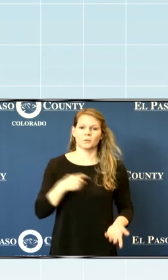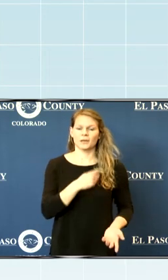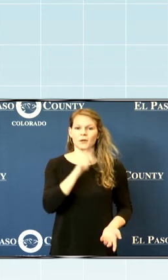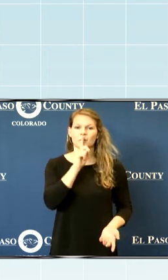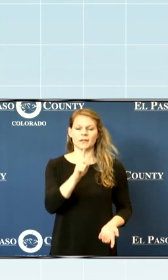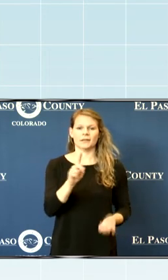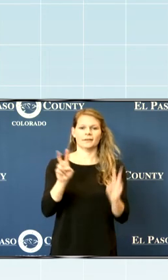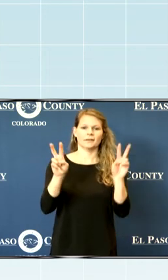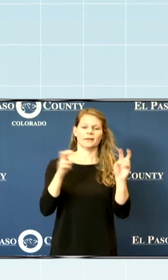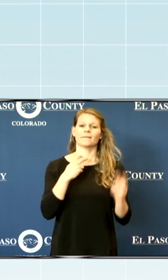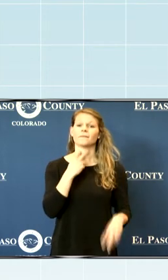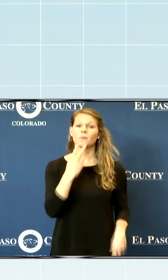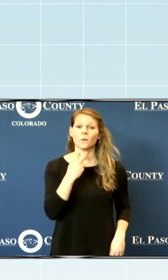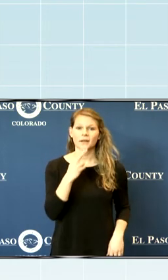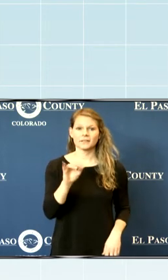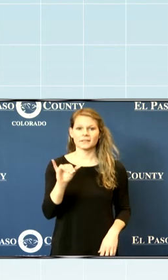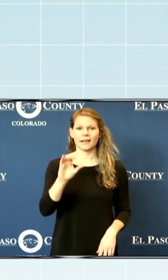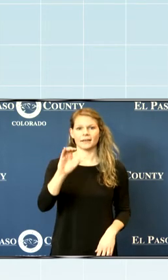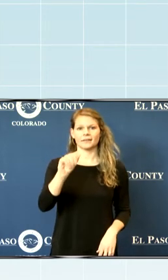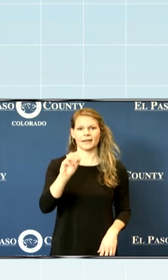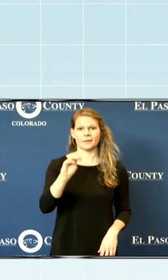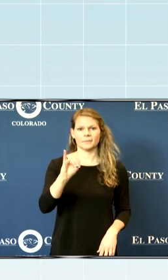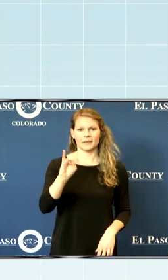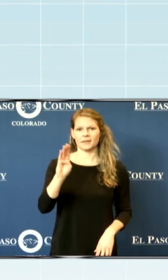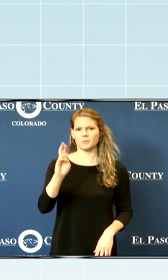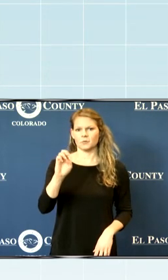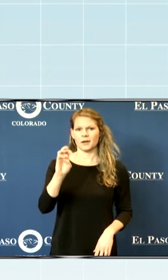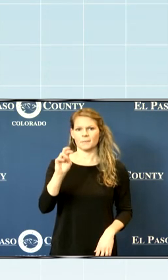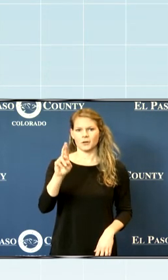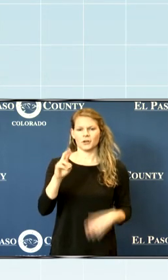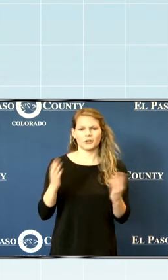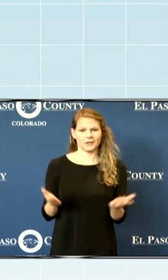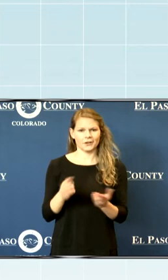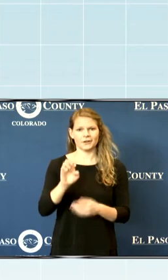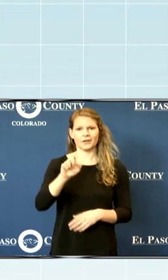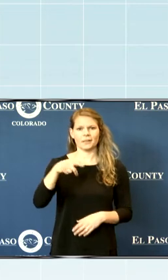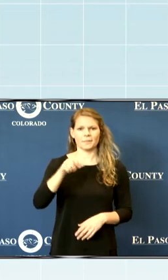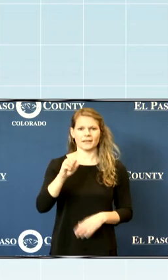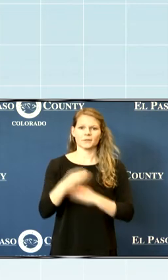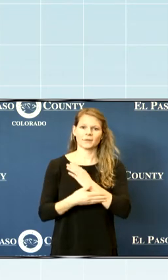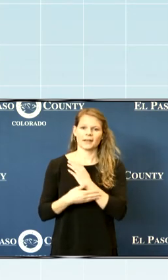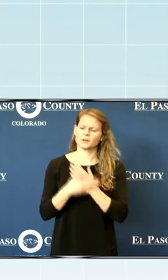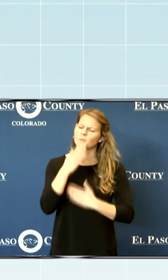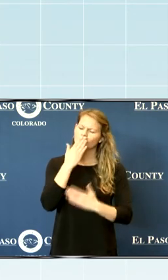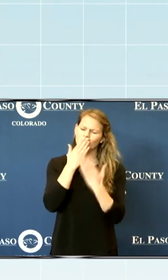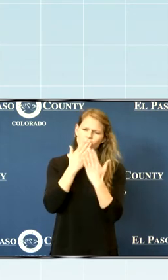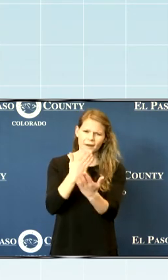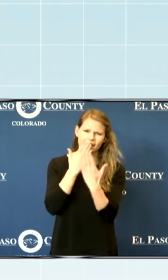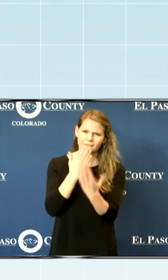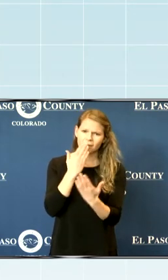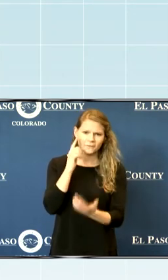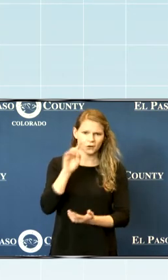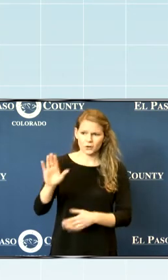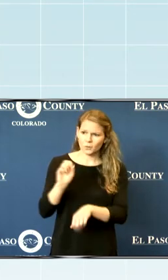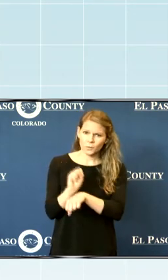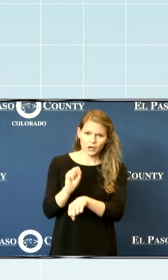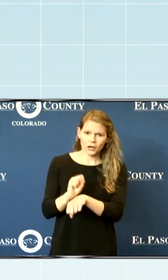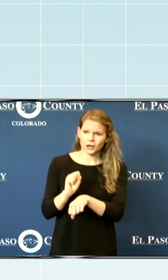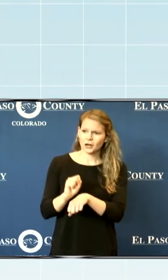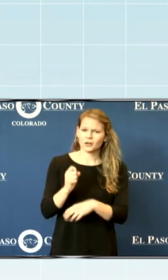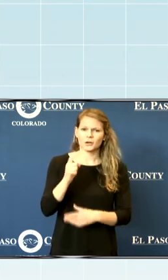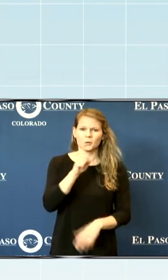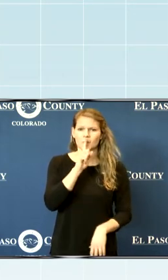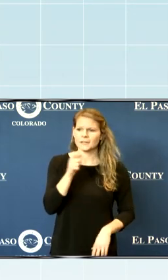like Cammie Bremer's here in El Paso County and so we're just grateful for everything you do and for the